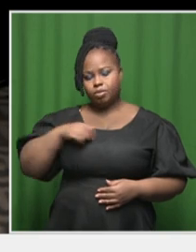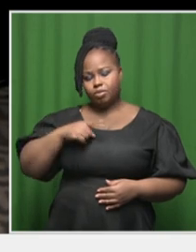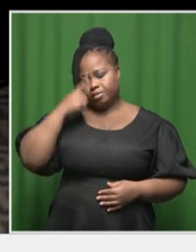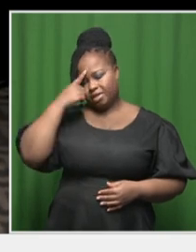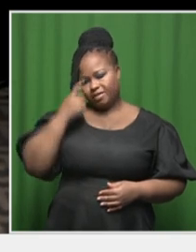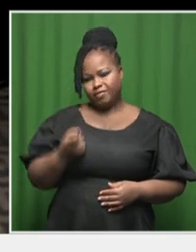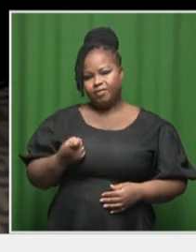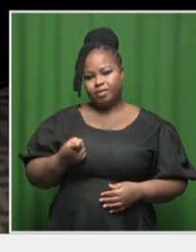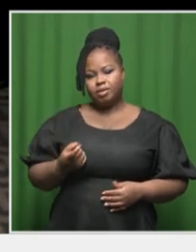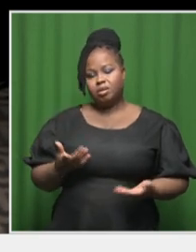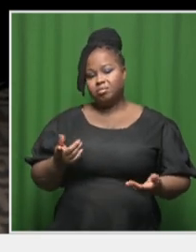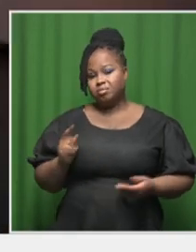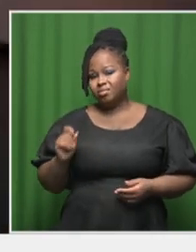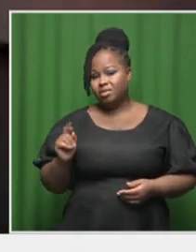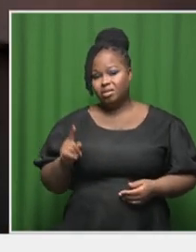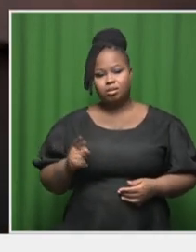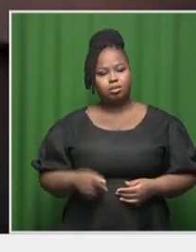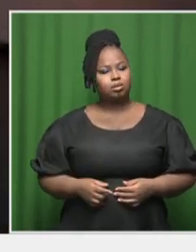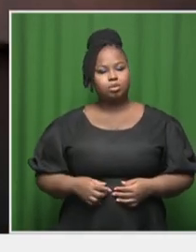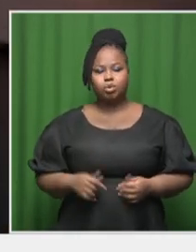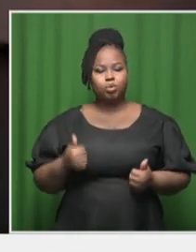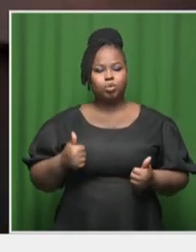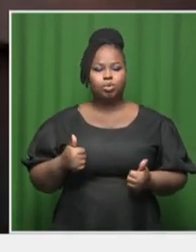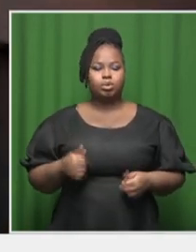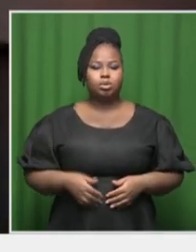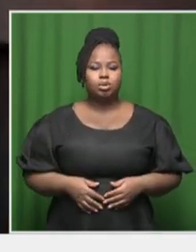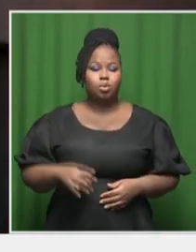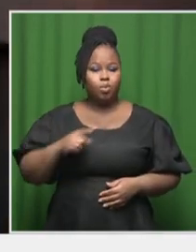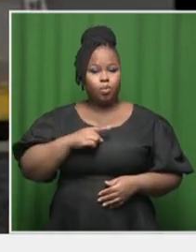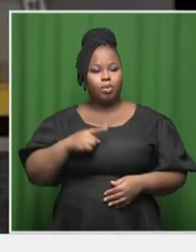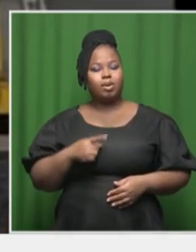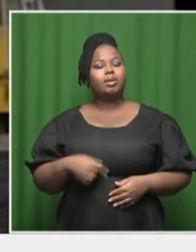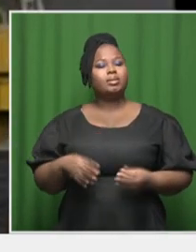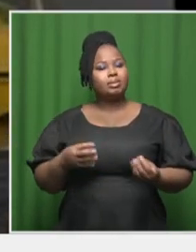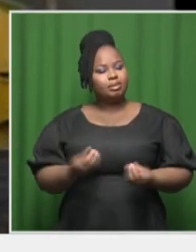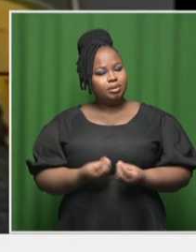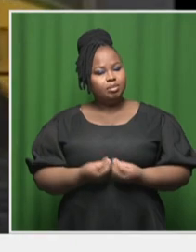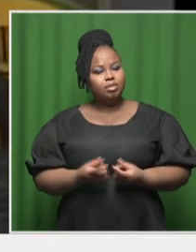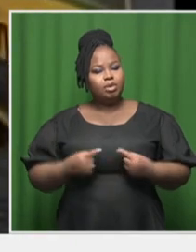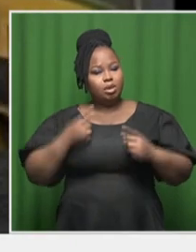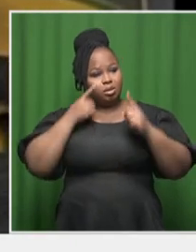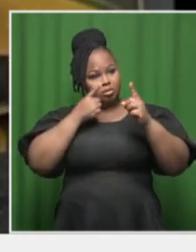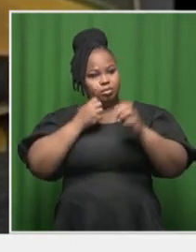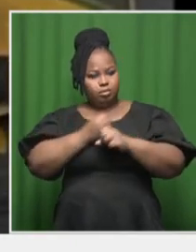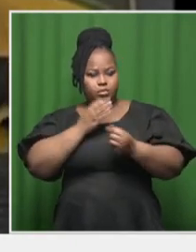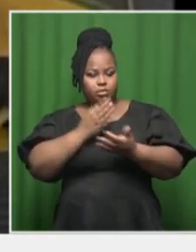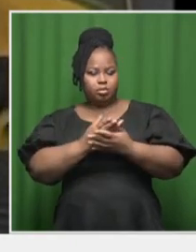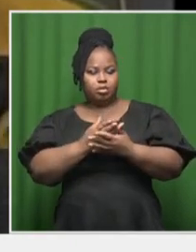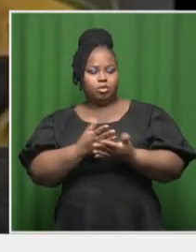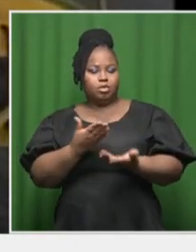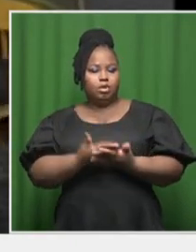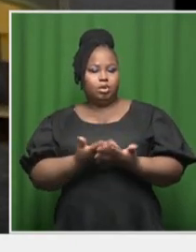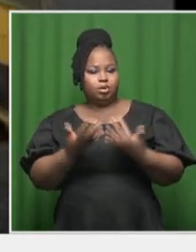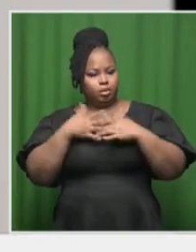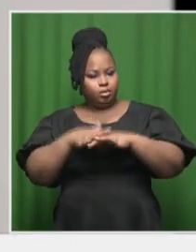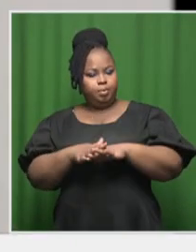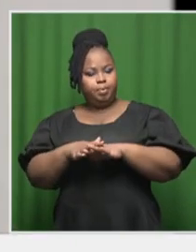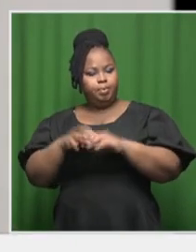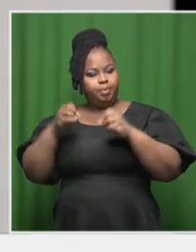that is not onerous at all. It is something that we need to ensure that we can translate that.